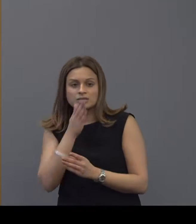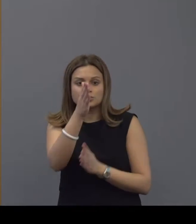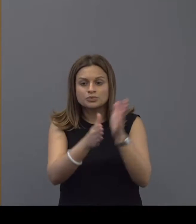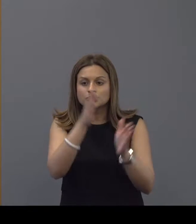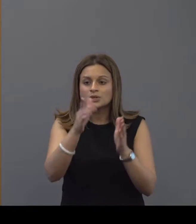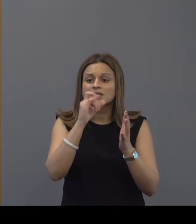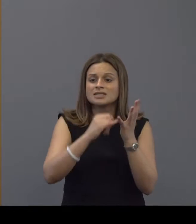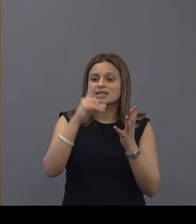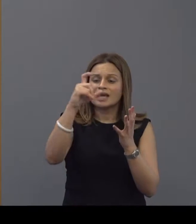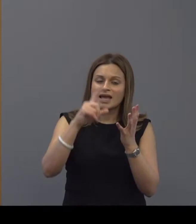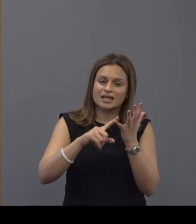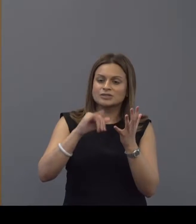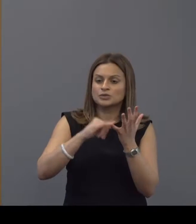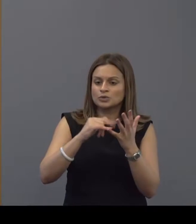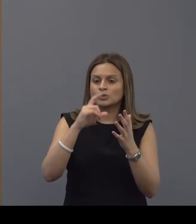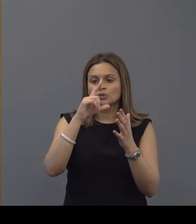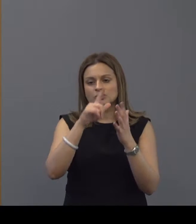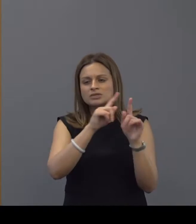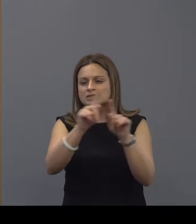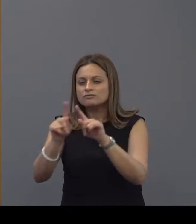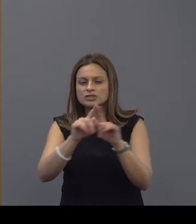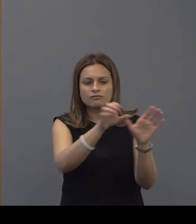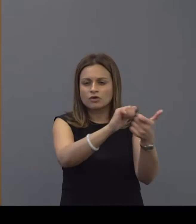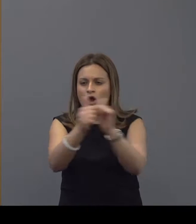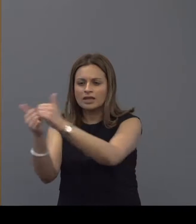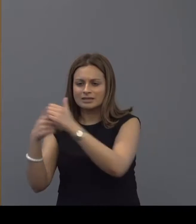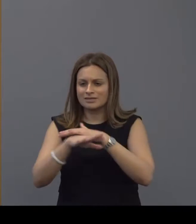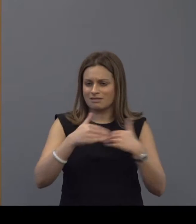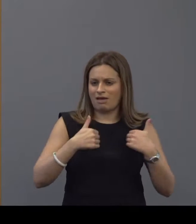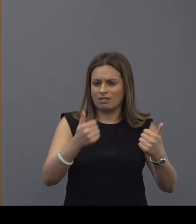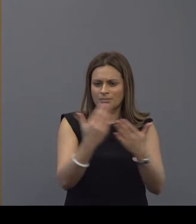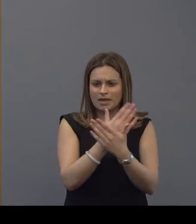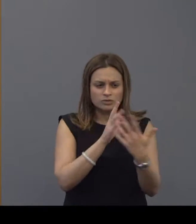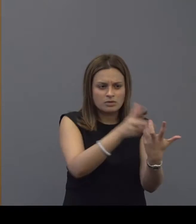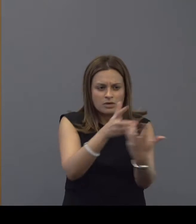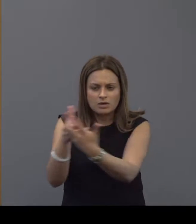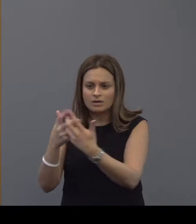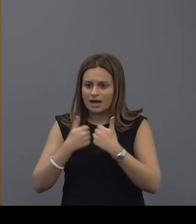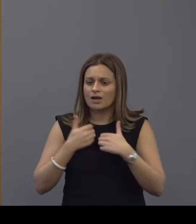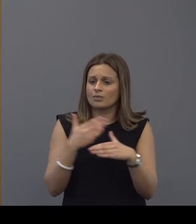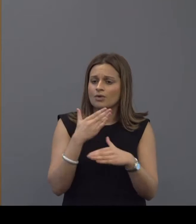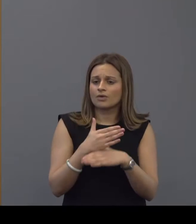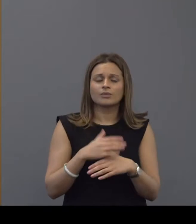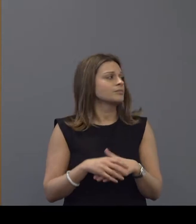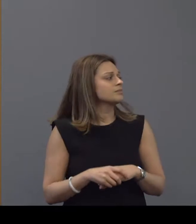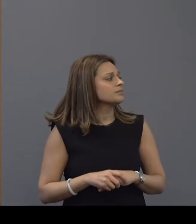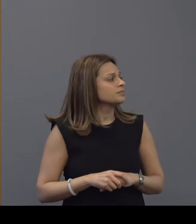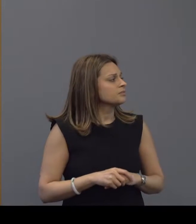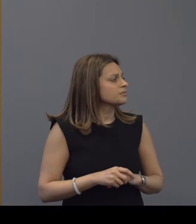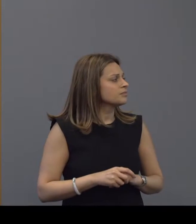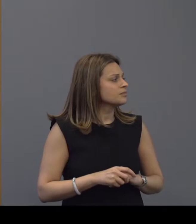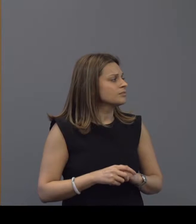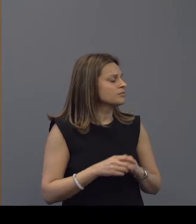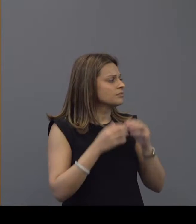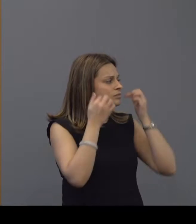the csus to the ccgs to our stp colleagues to see how we can integrate this working with them but our